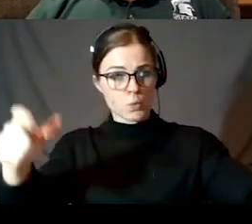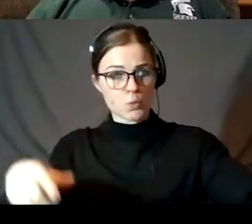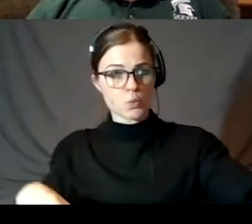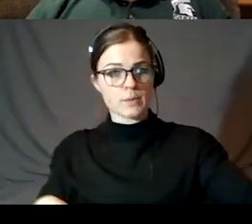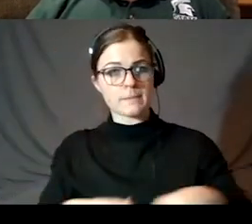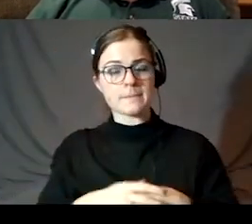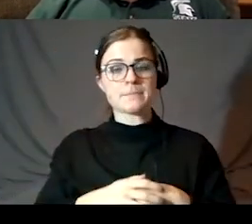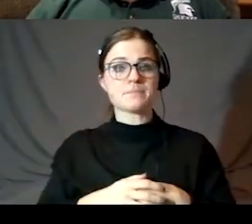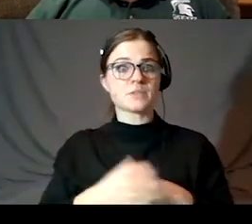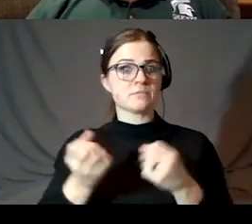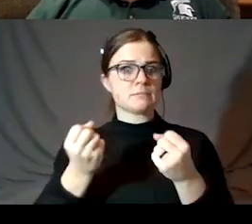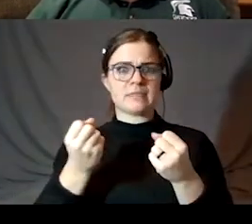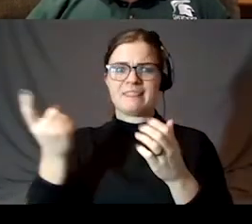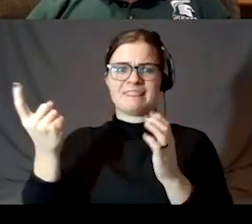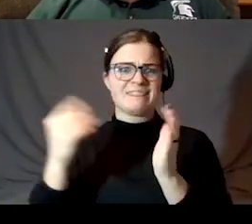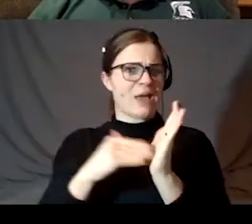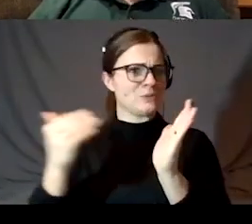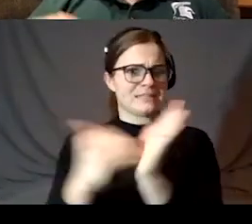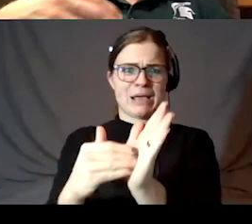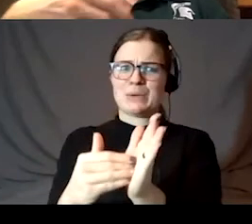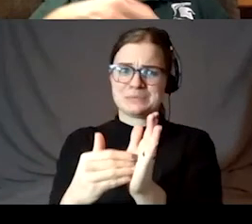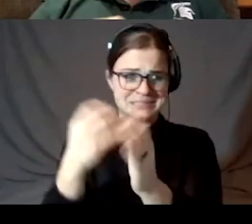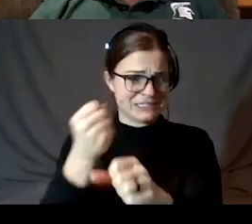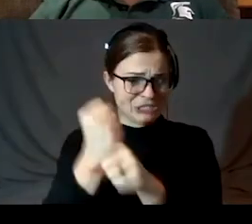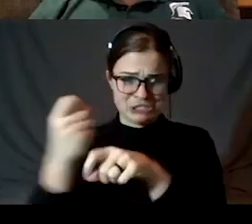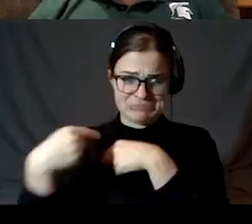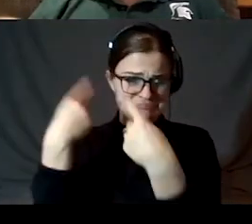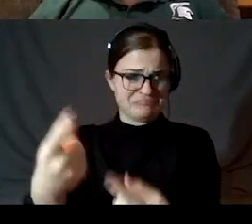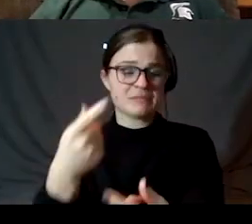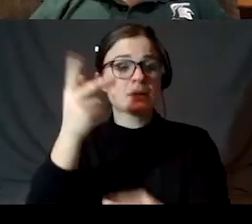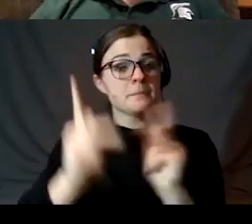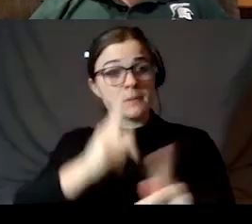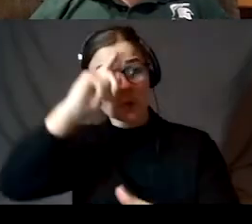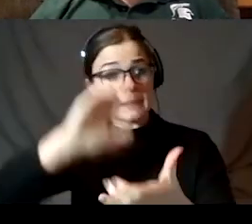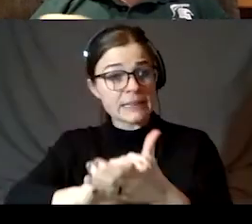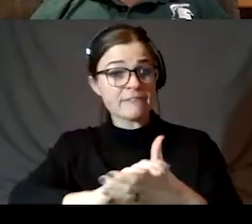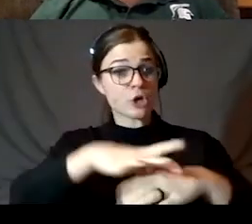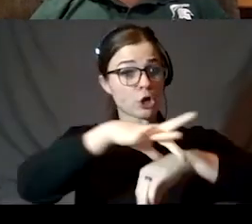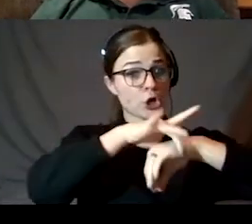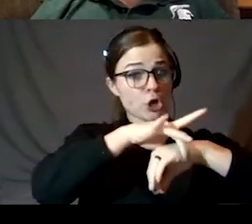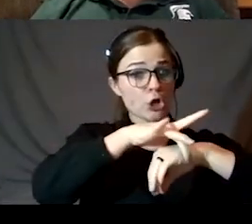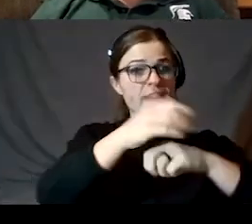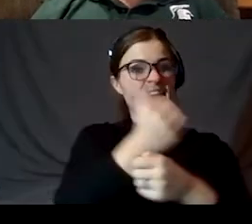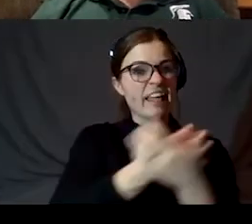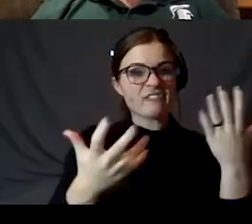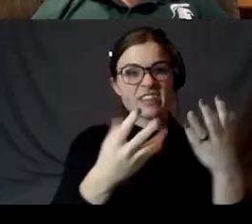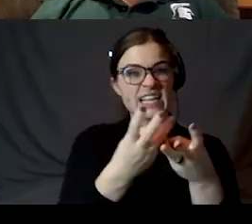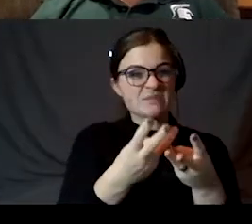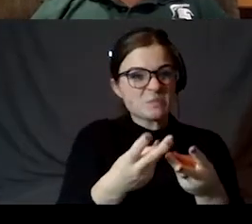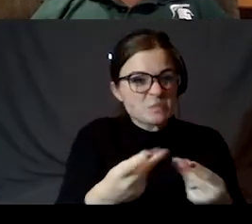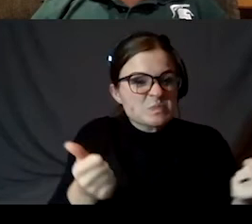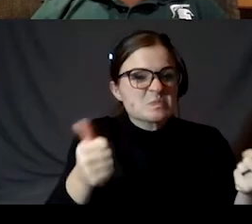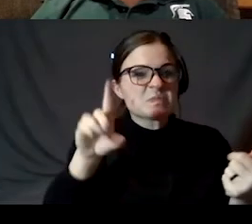for thousands of years, people believed that everything here on Earth was corruptible and decayed, but